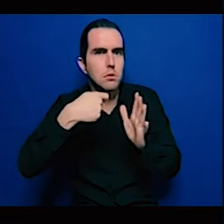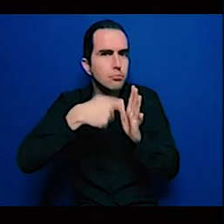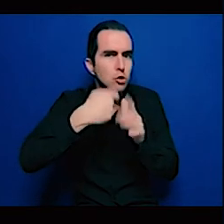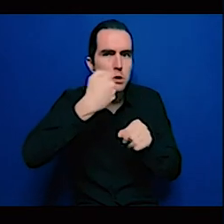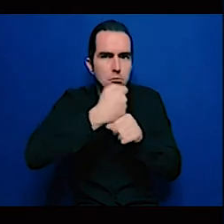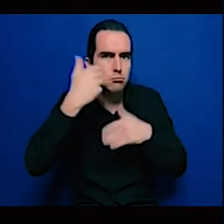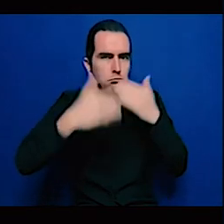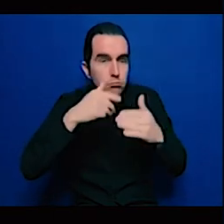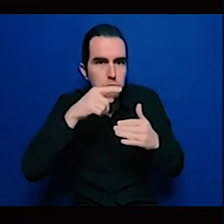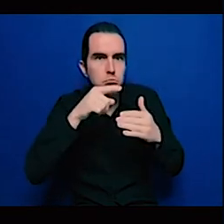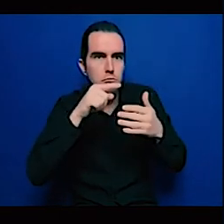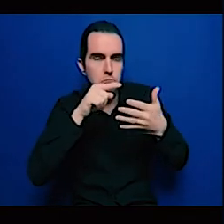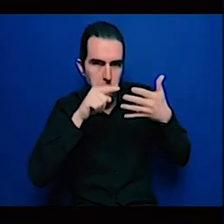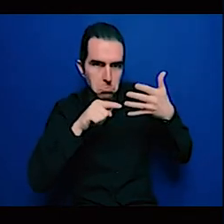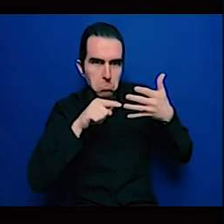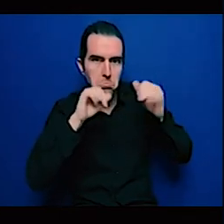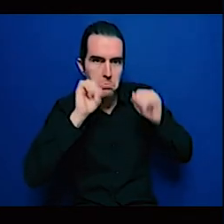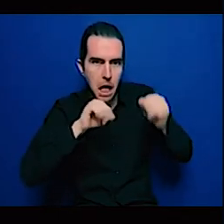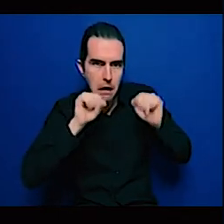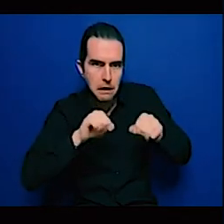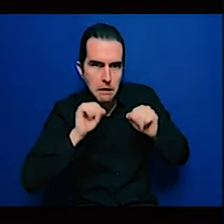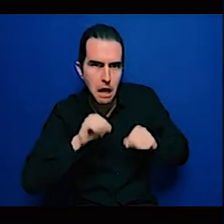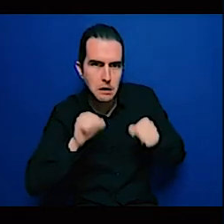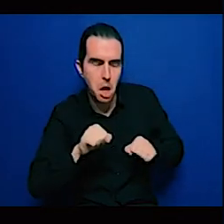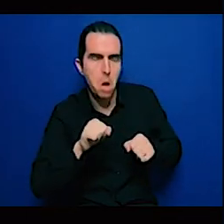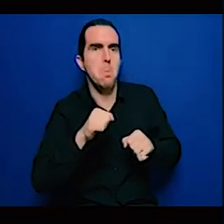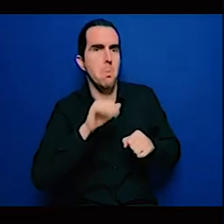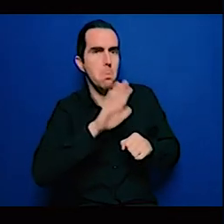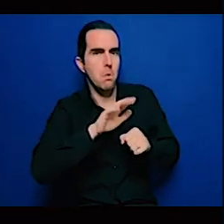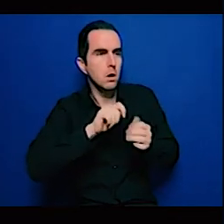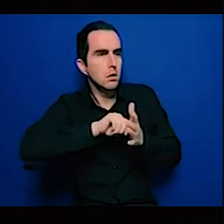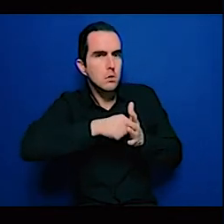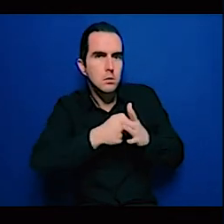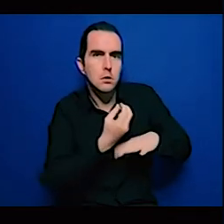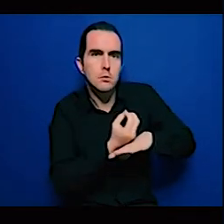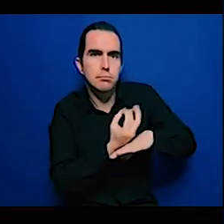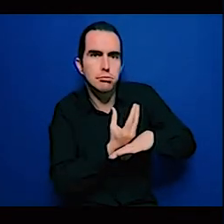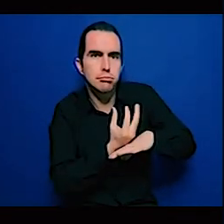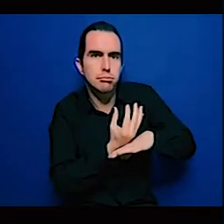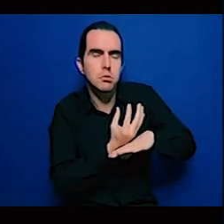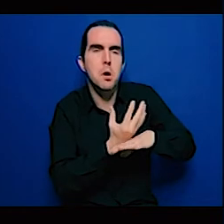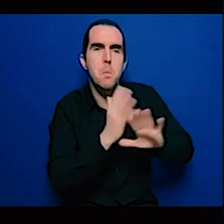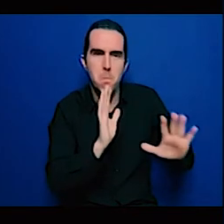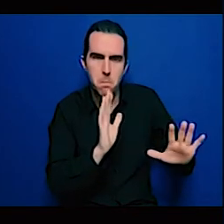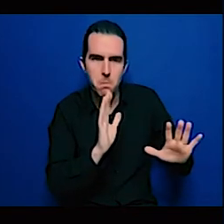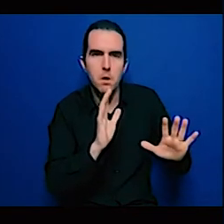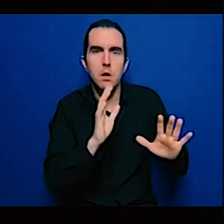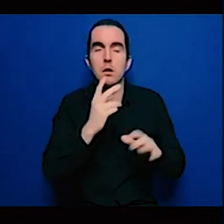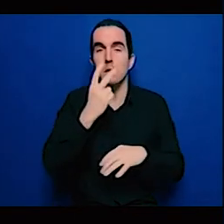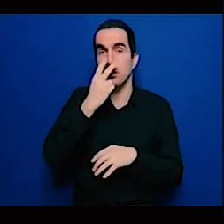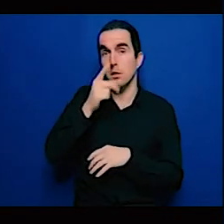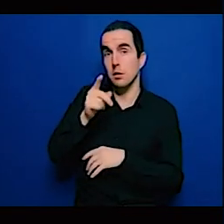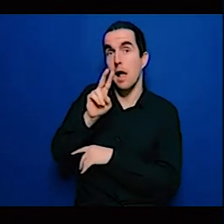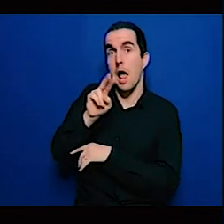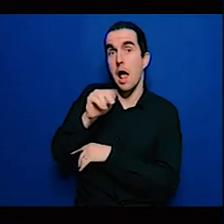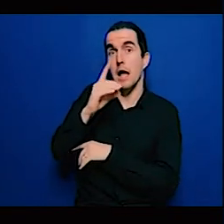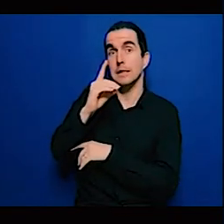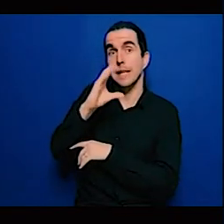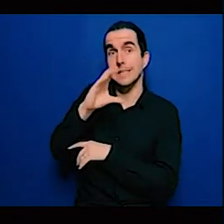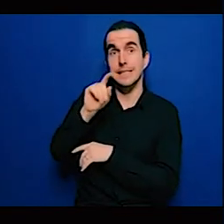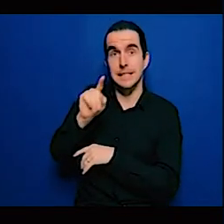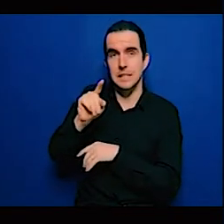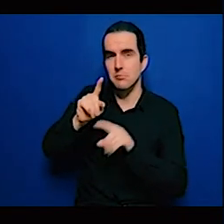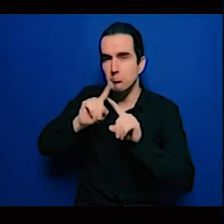the fact that on the private sector side private sector gets a lot of confidence knowing that the government is going to uphold